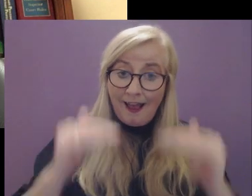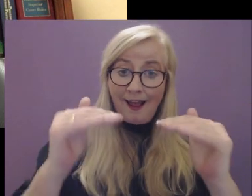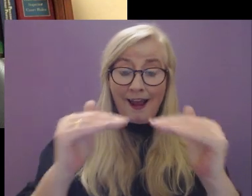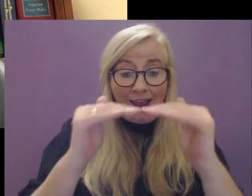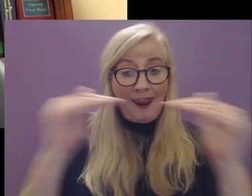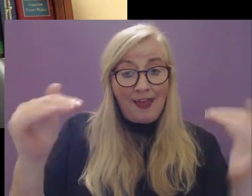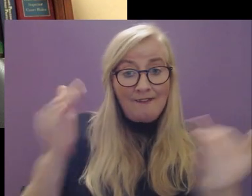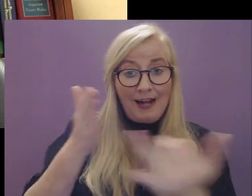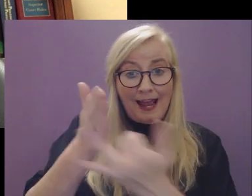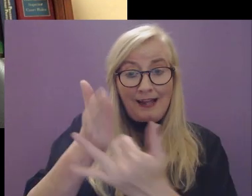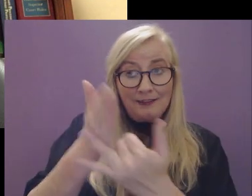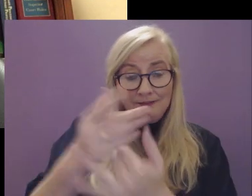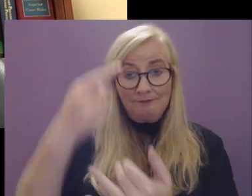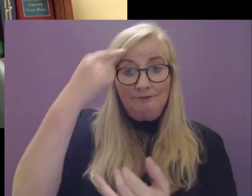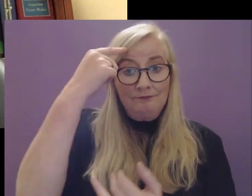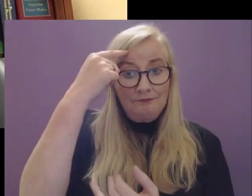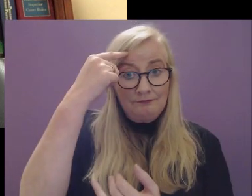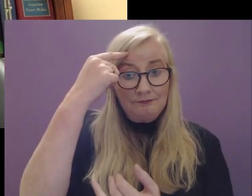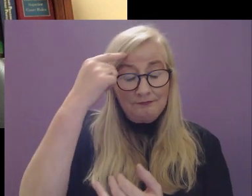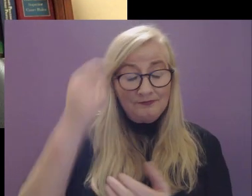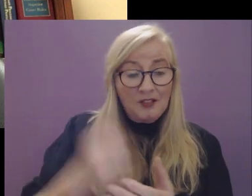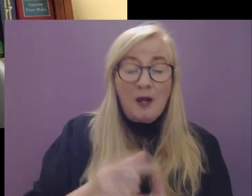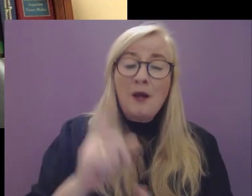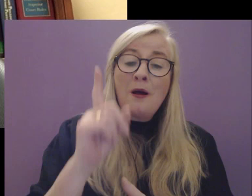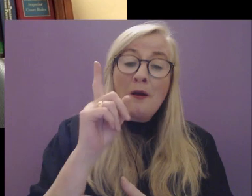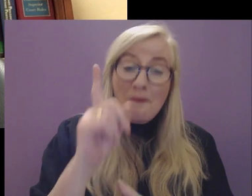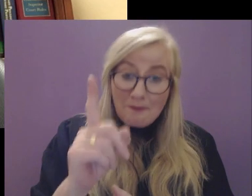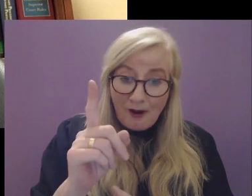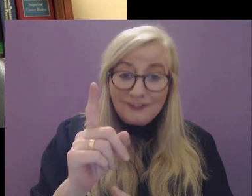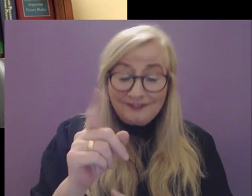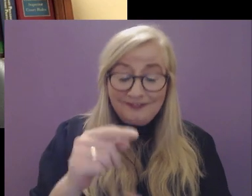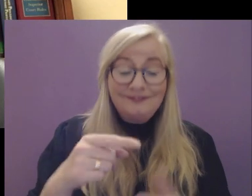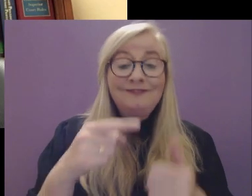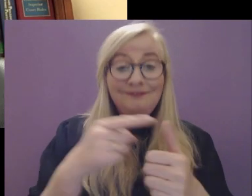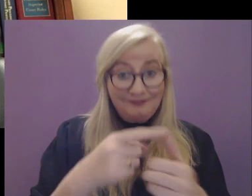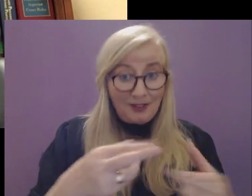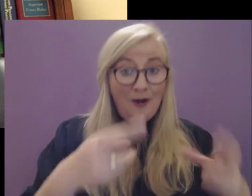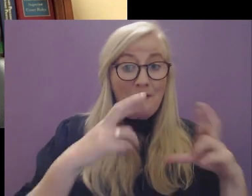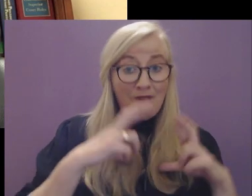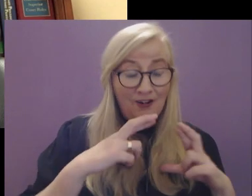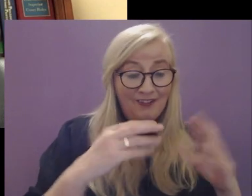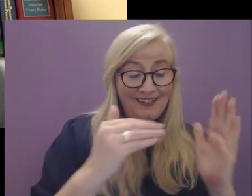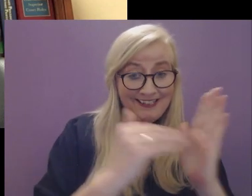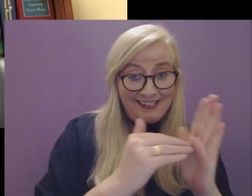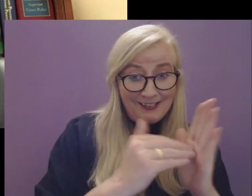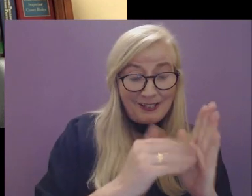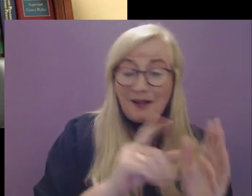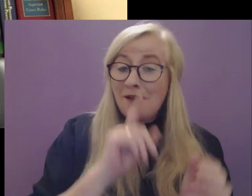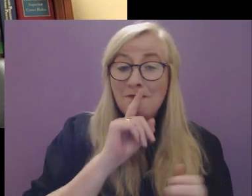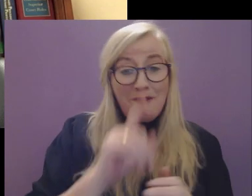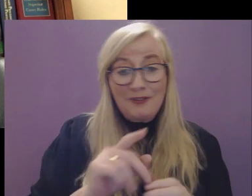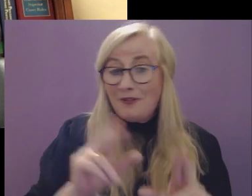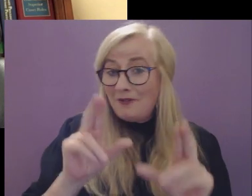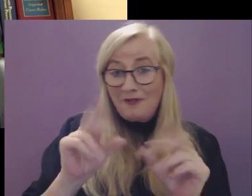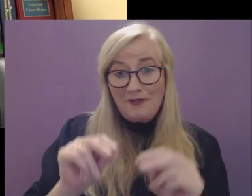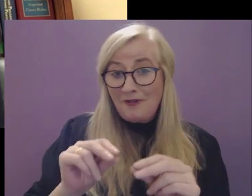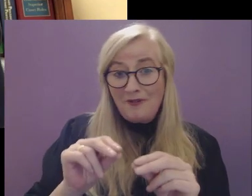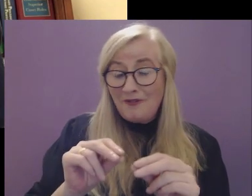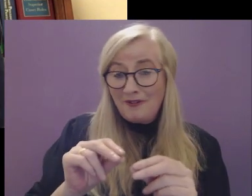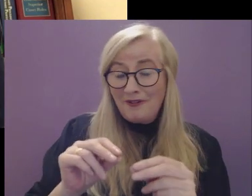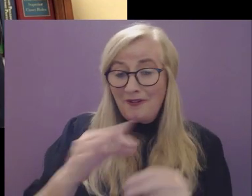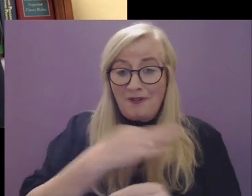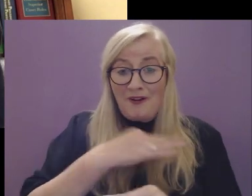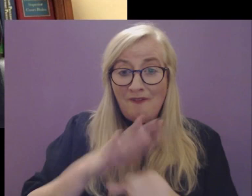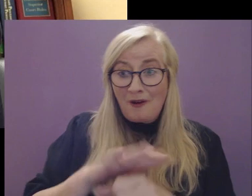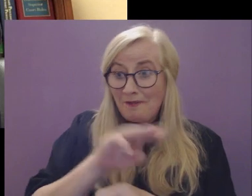level of accessibility in mind. But, while that may be something to be proud of, it is of little consolation to people with